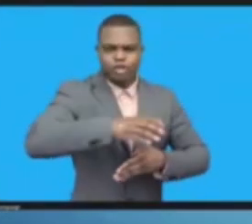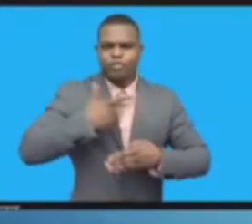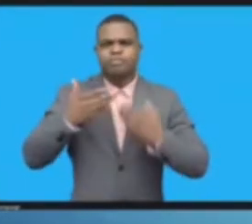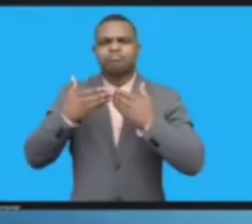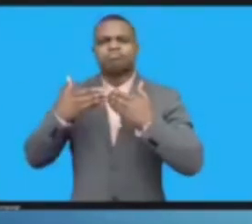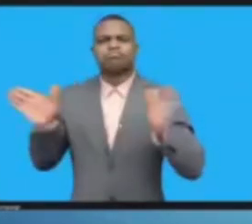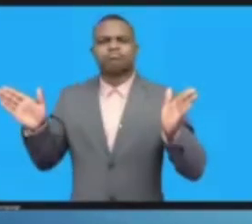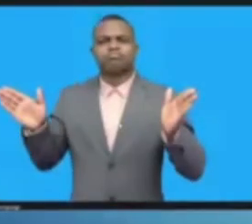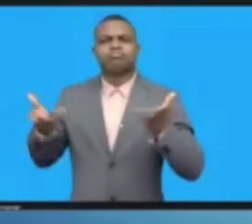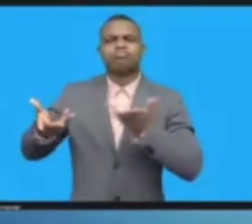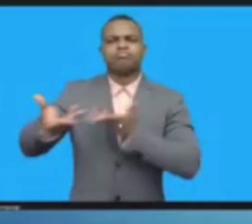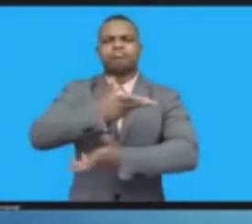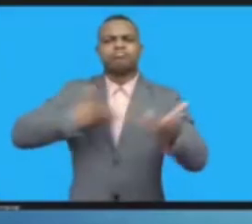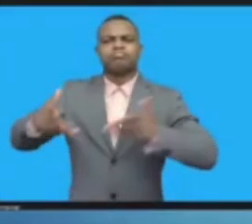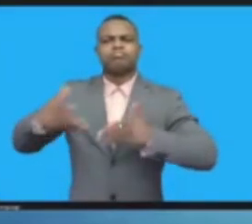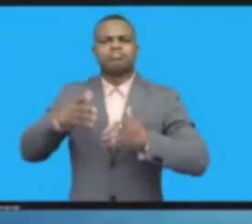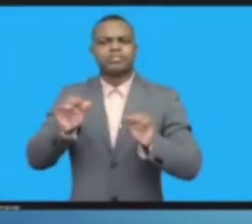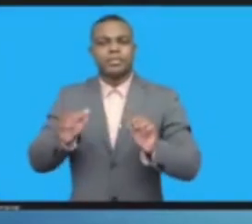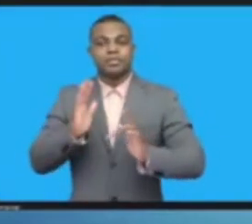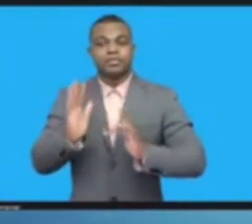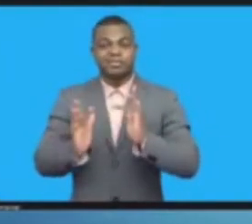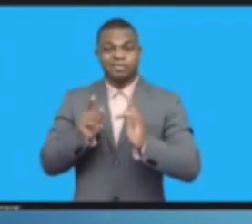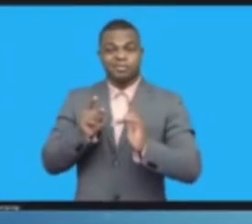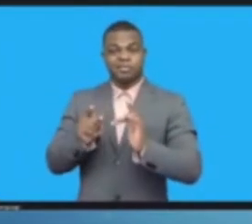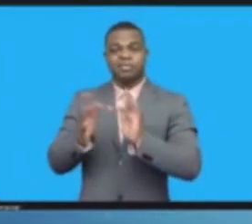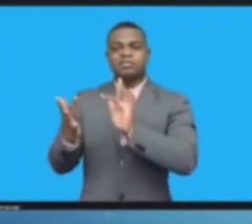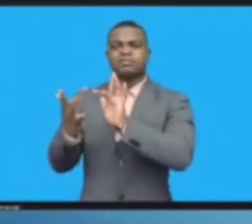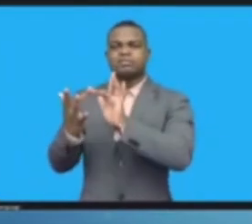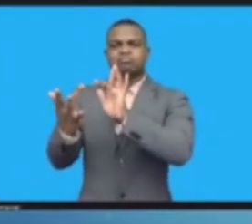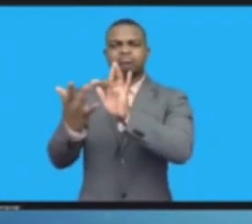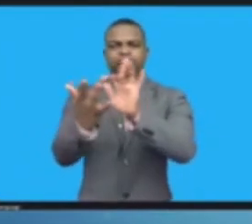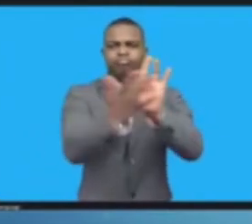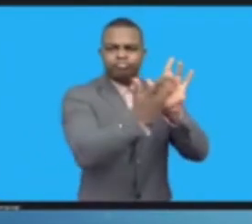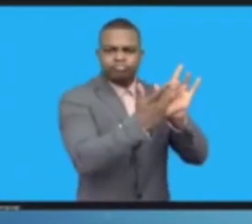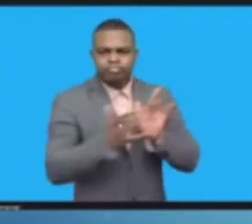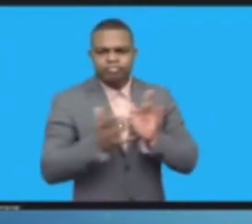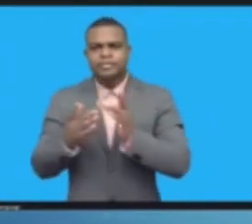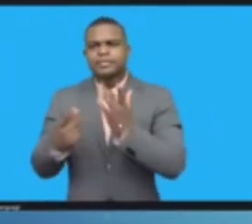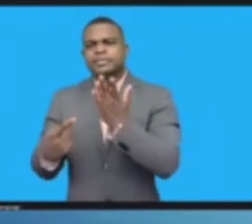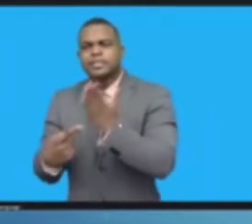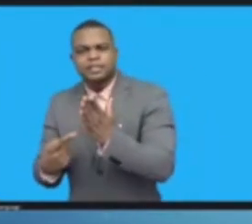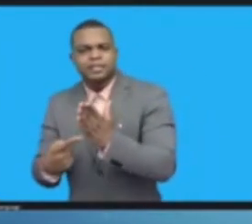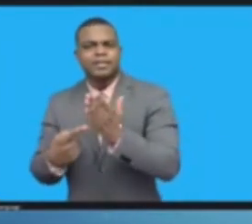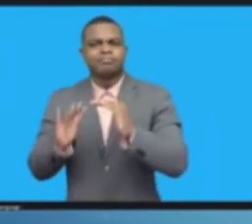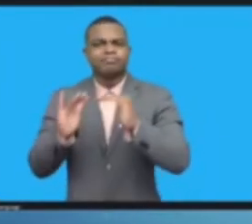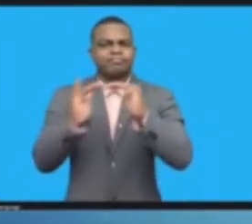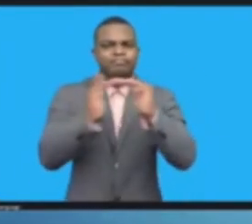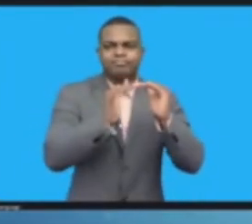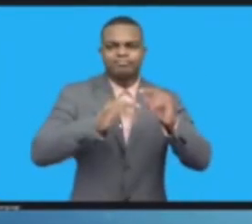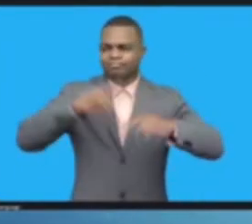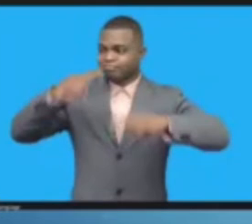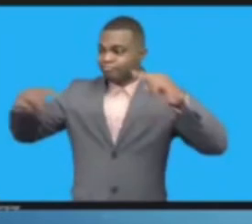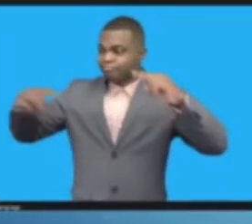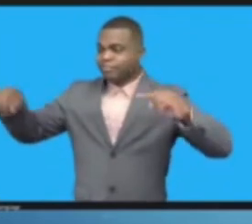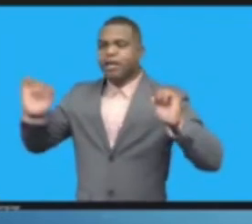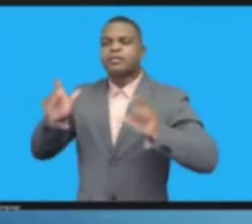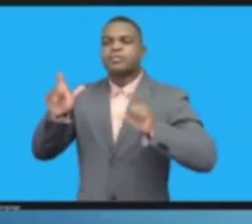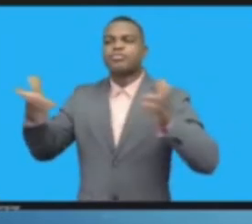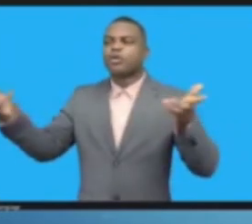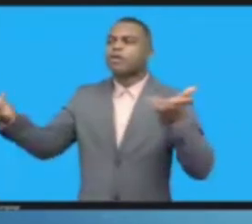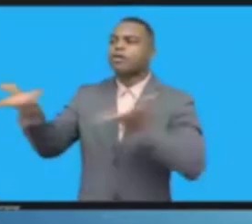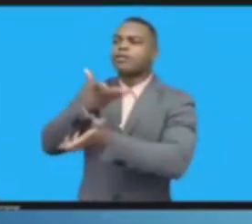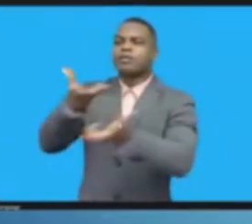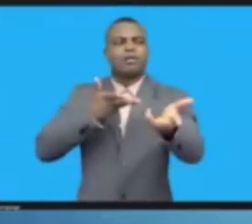technical rules essentially ensure what we call interoperability which is a crucial aspect of technology to ensure that it's accessible for everybody